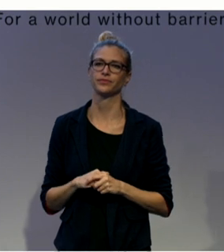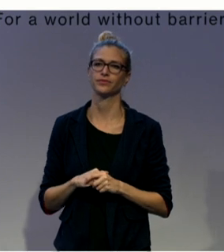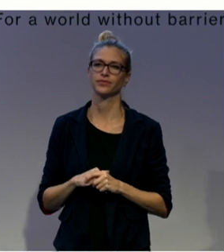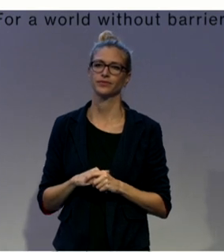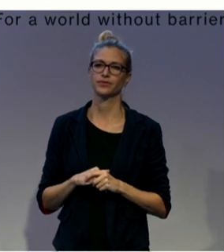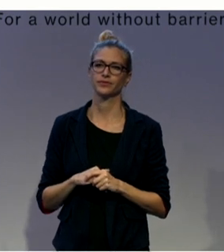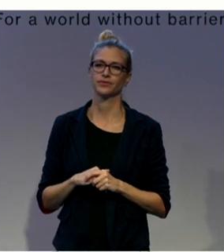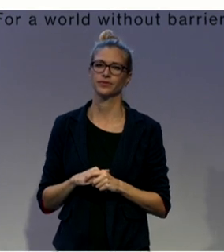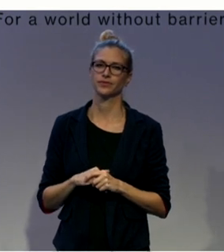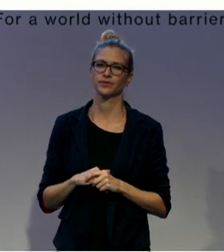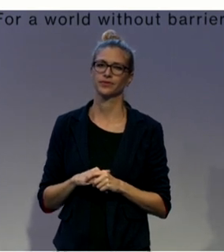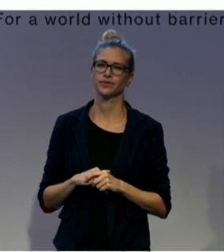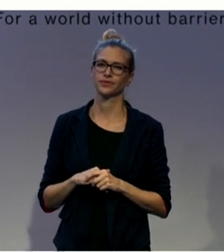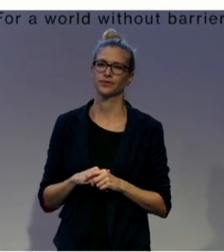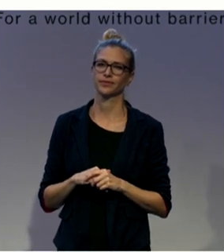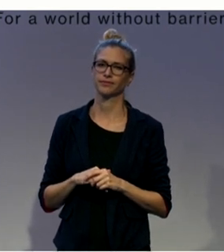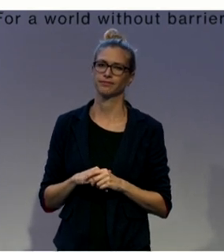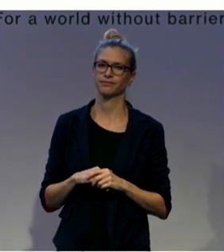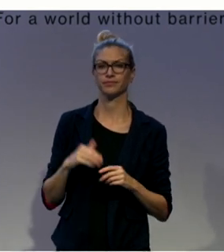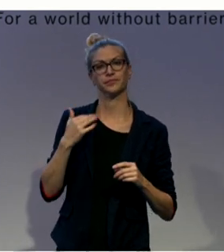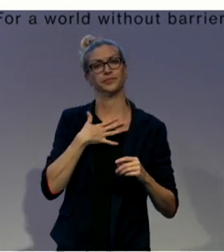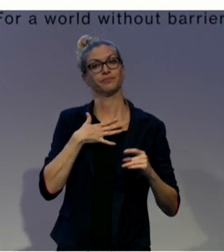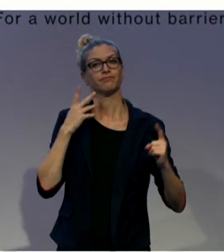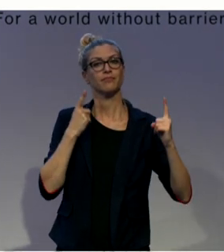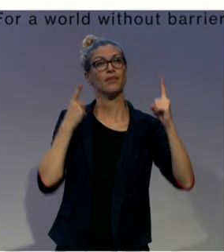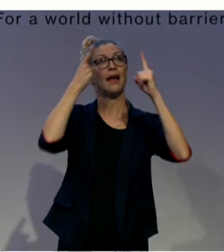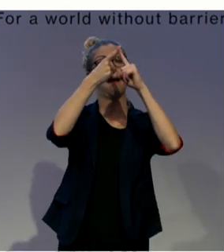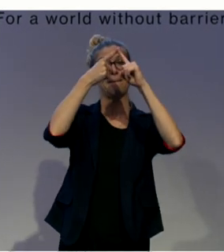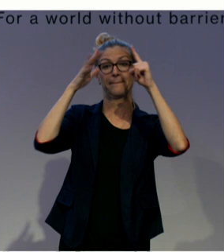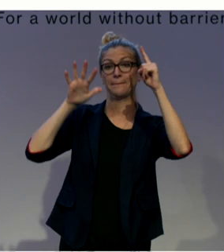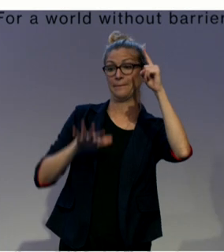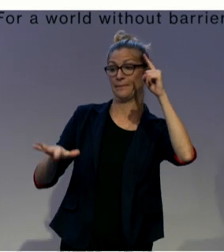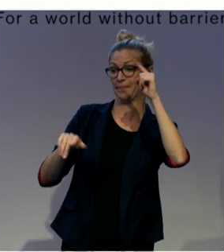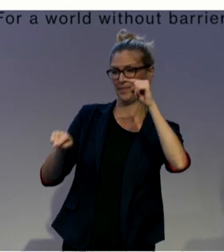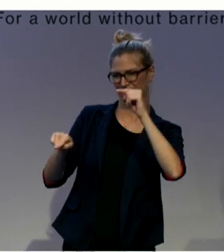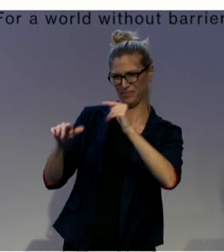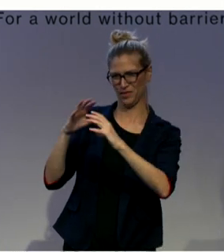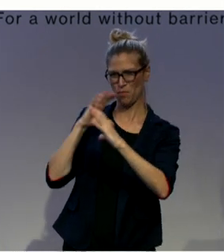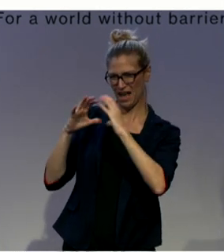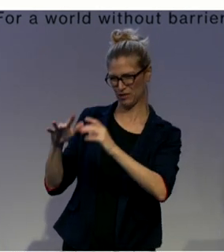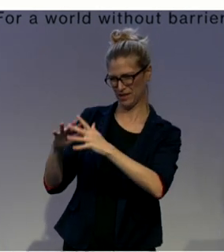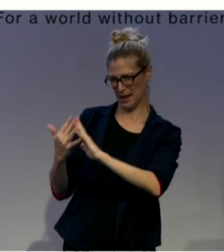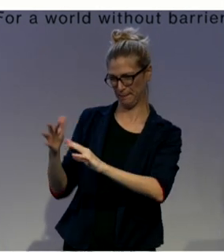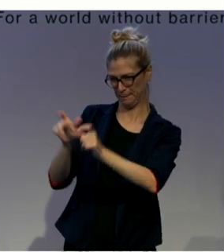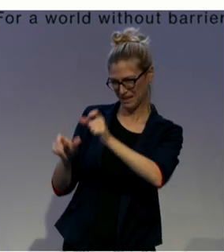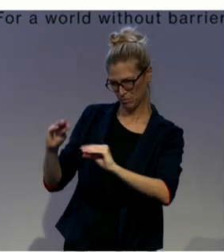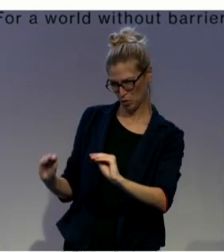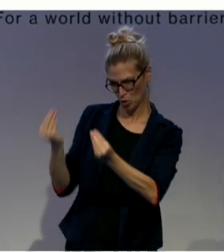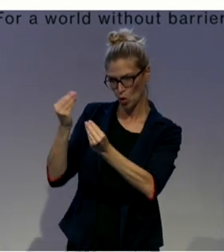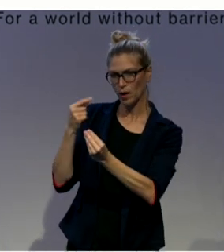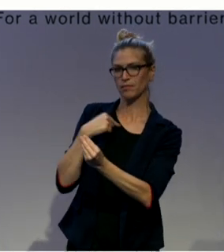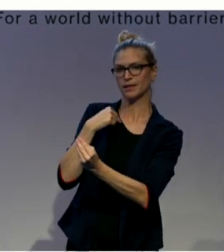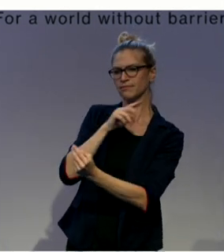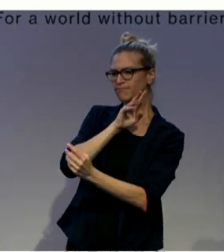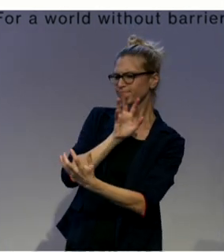communication, but now an accessible one. So, we realized it was urgent for the youth